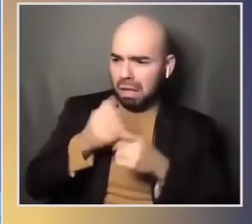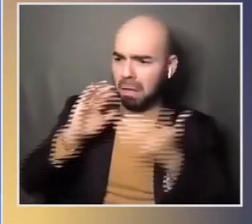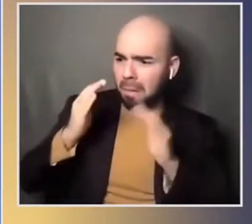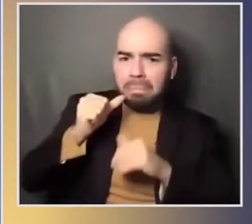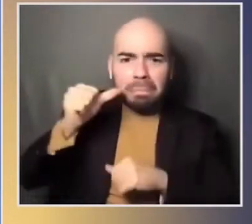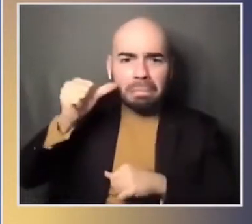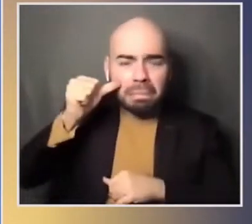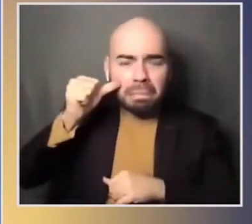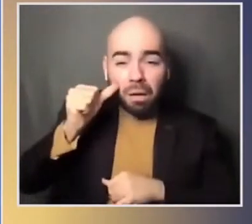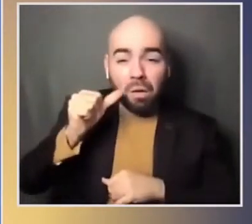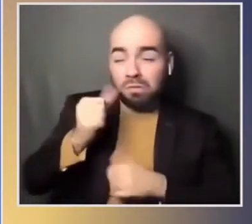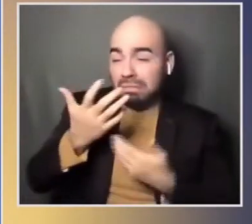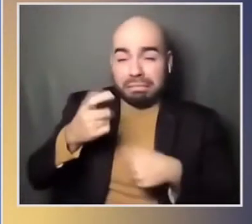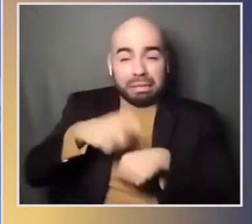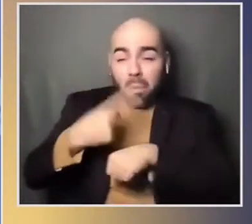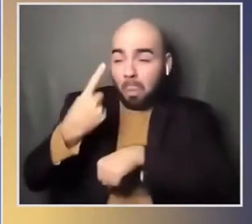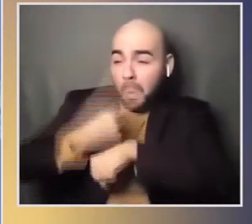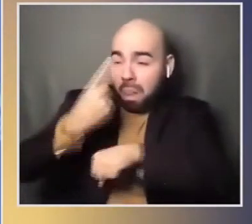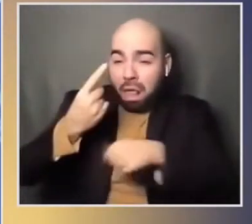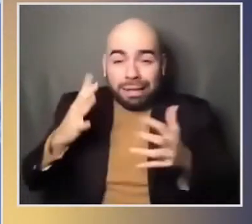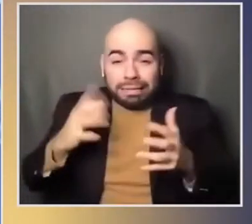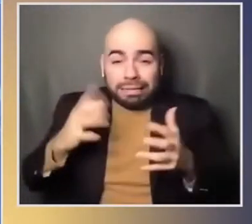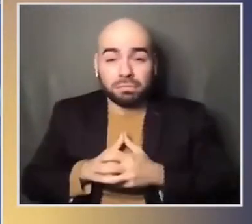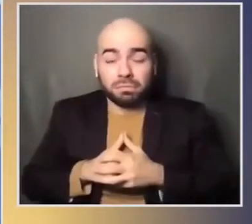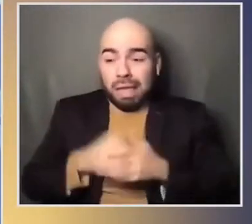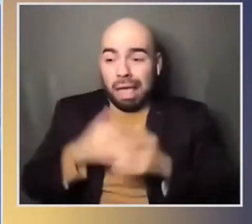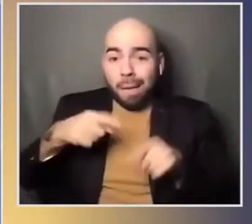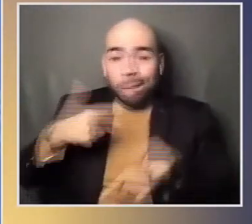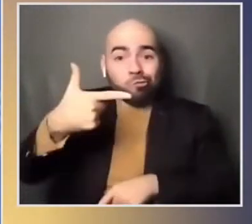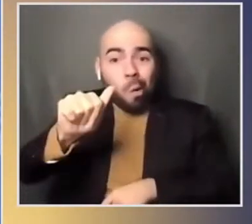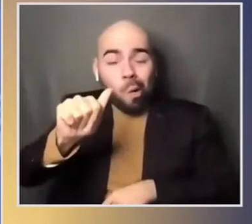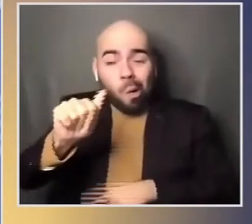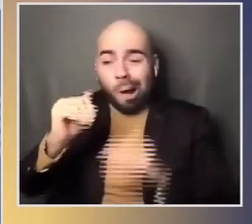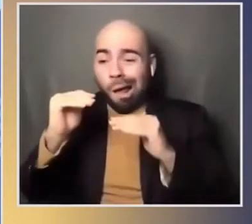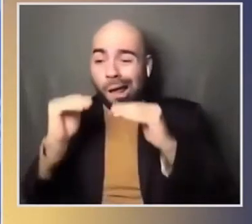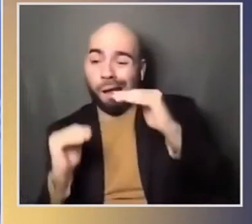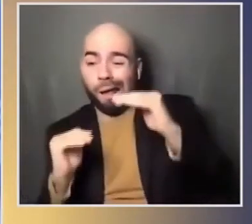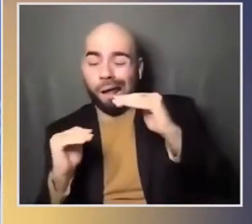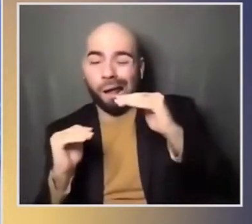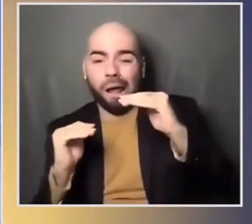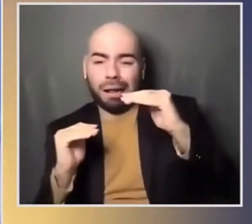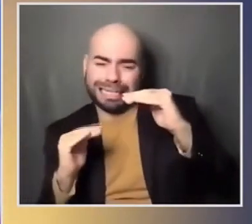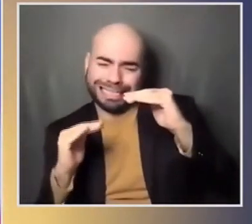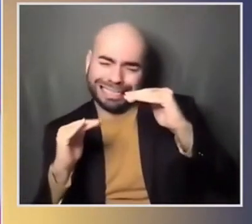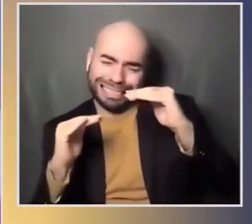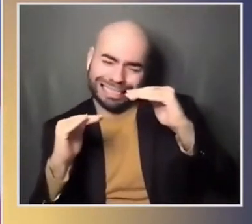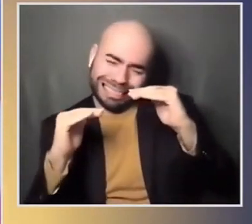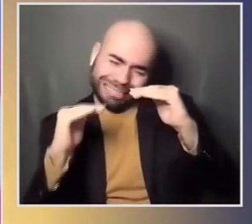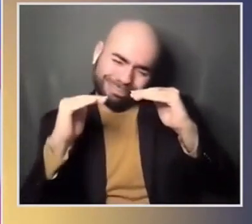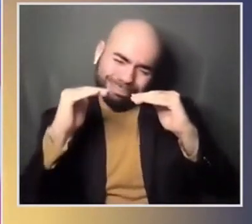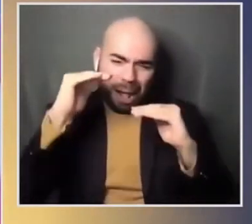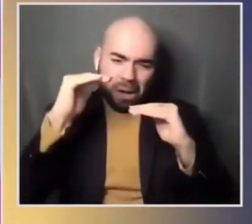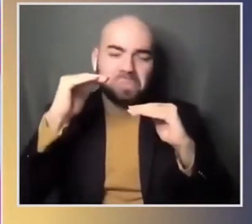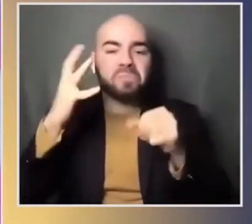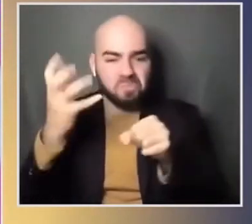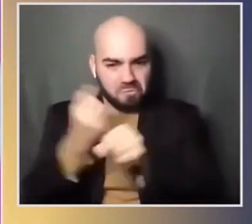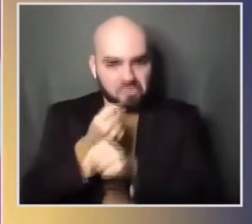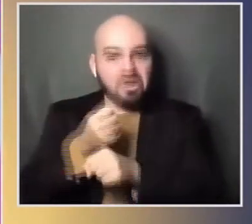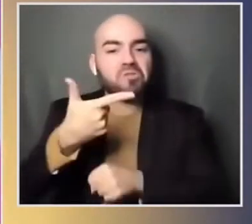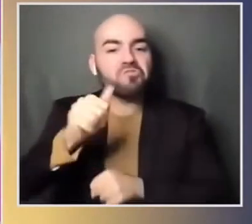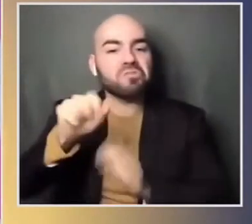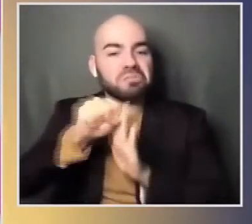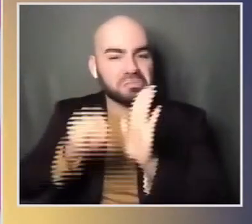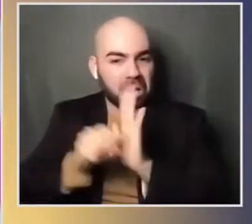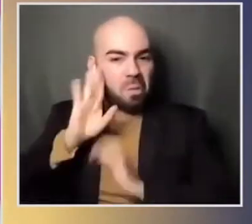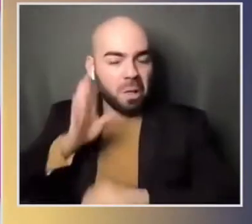his part with china has rattled german exporters and he has a notoriously poor relationship with chancellor